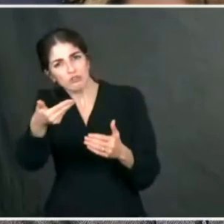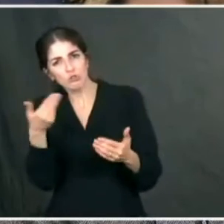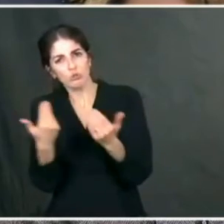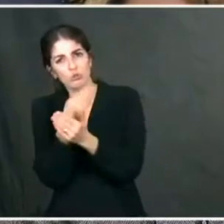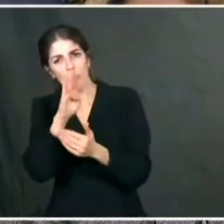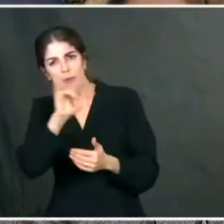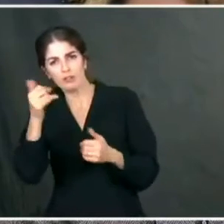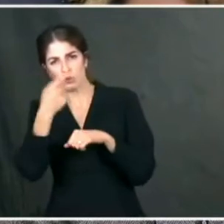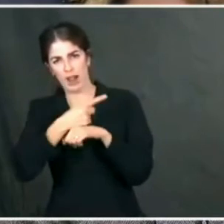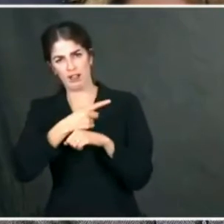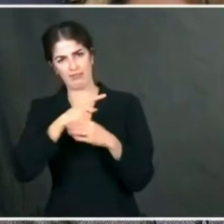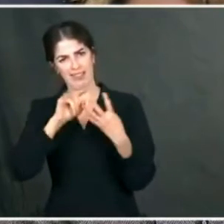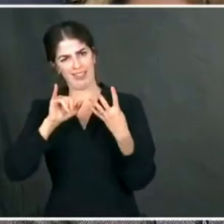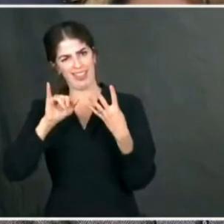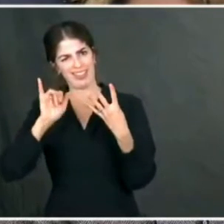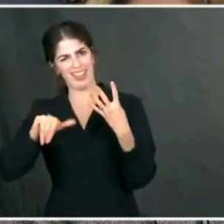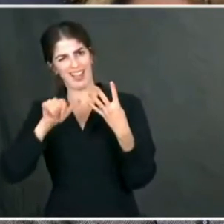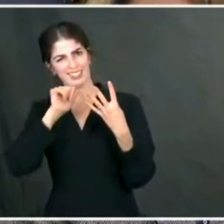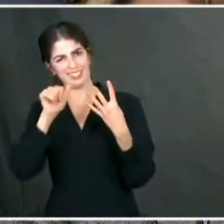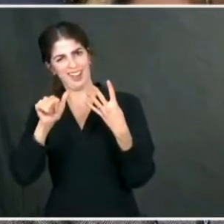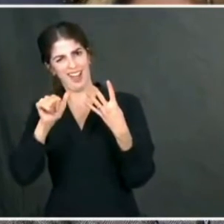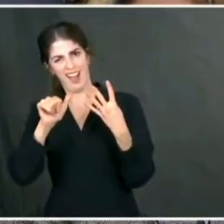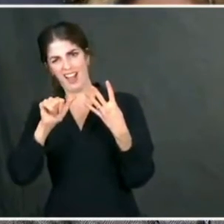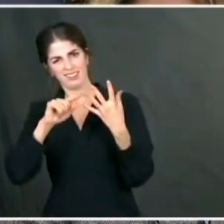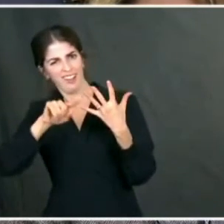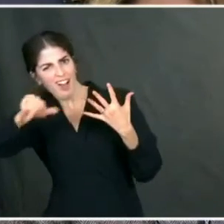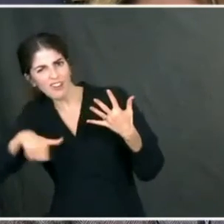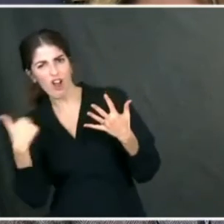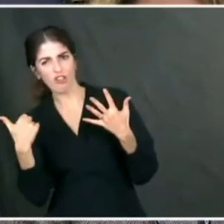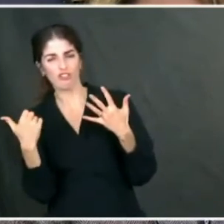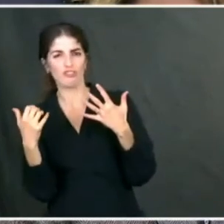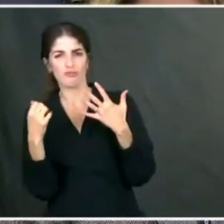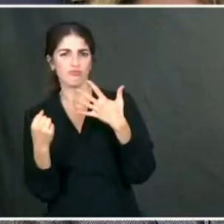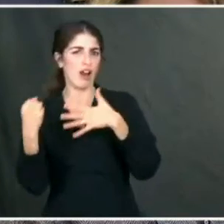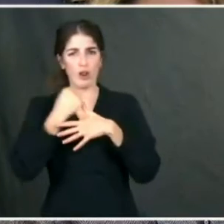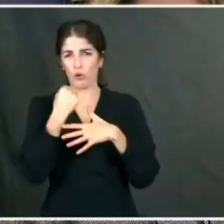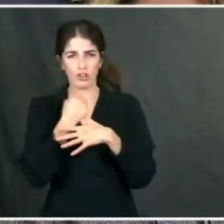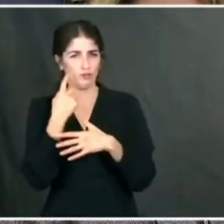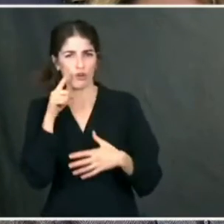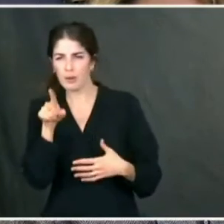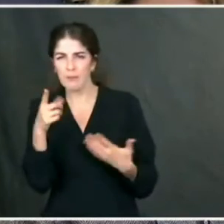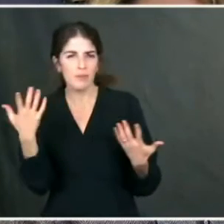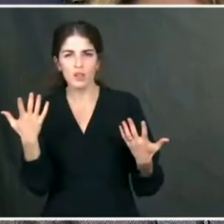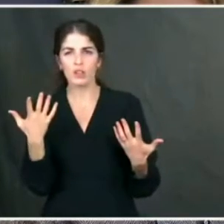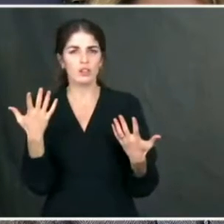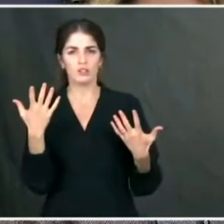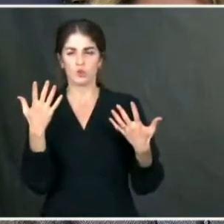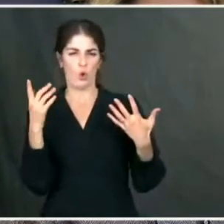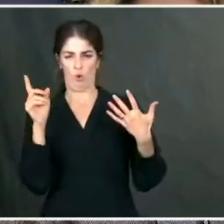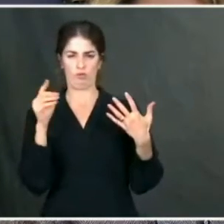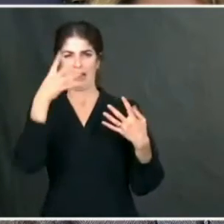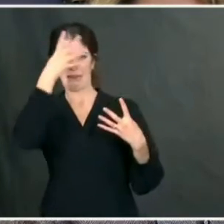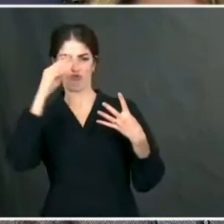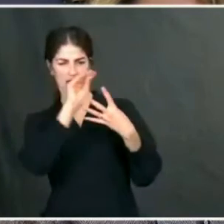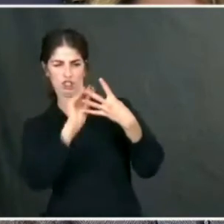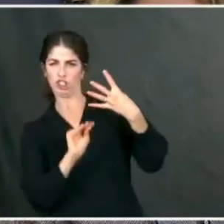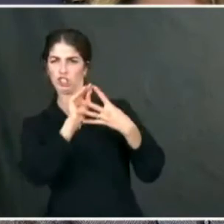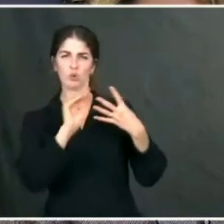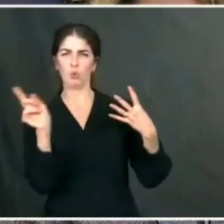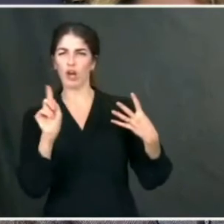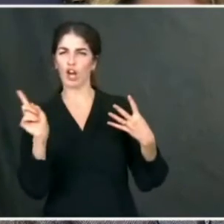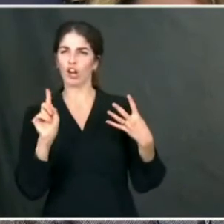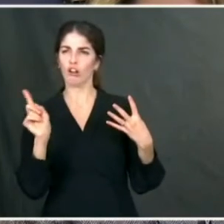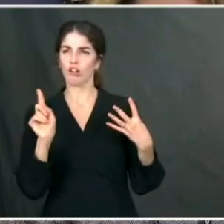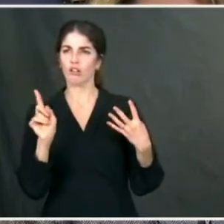you not see that as sort of the second big push after the COVID bill? Where do you see that? And I guess I would say, why